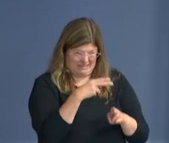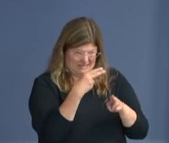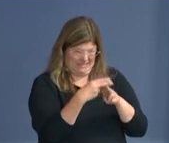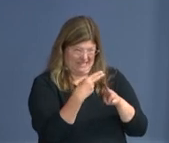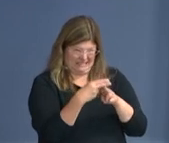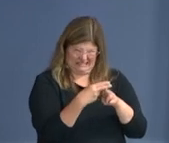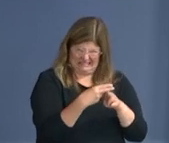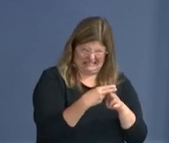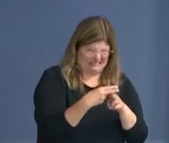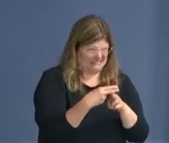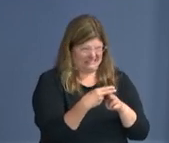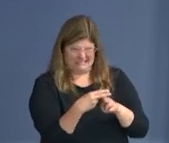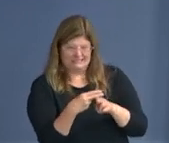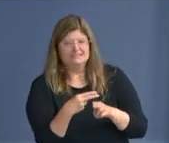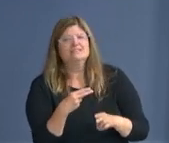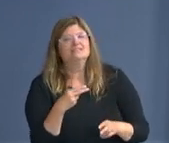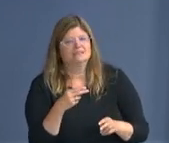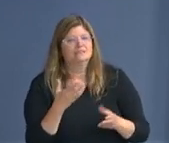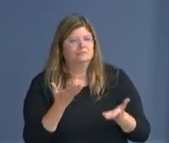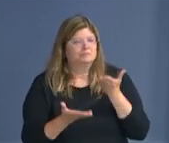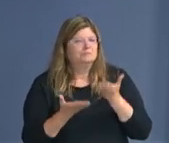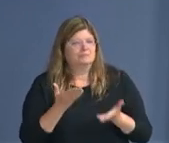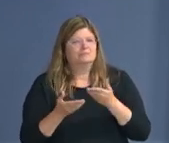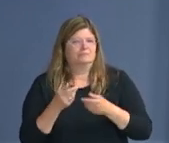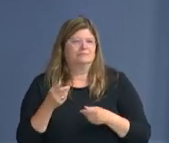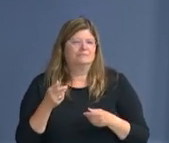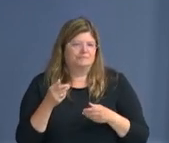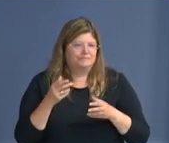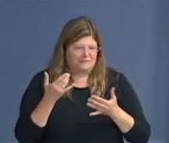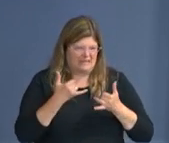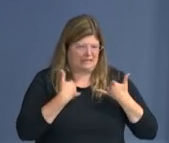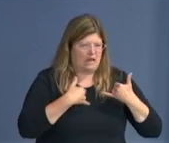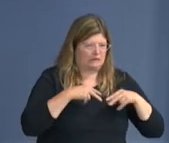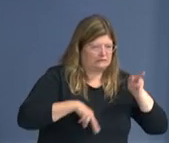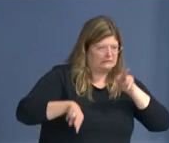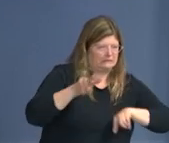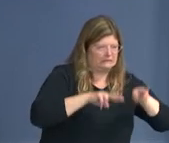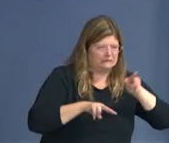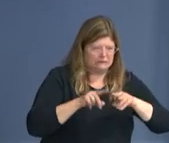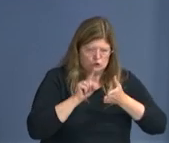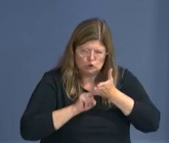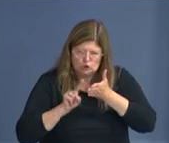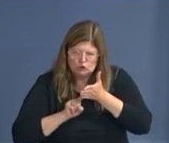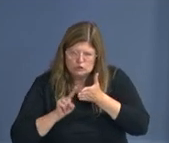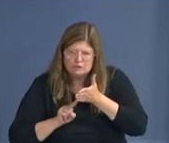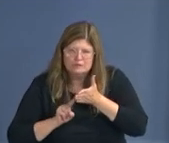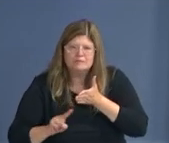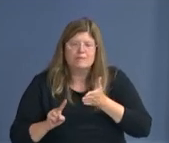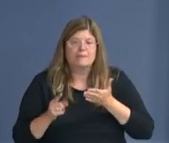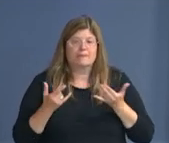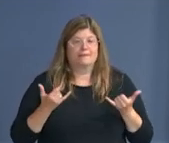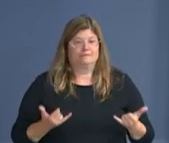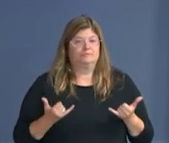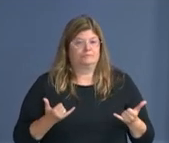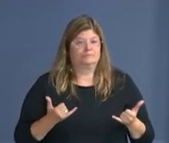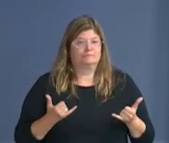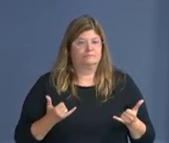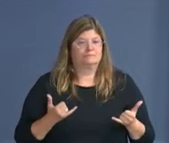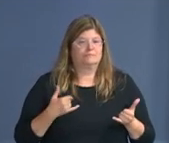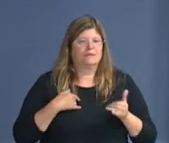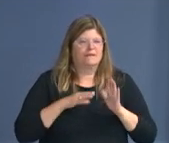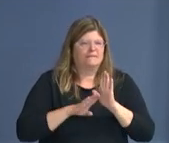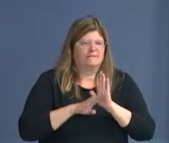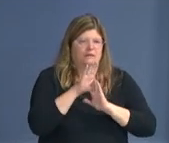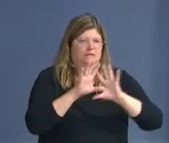district and step back and look at them holistically. Um, I am tasking a group, um, within DC government to